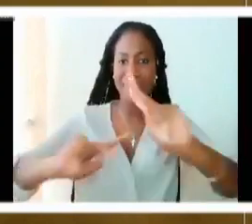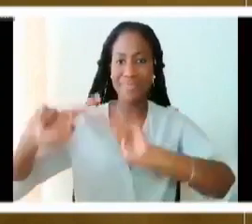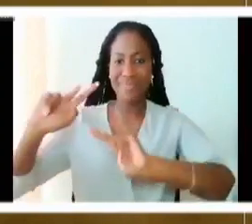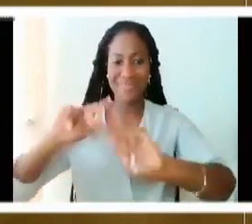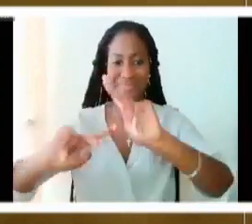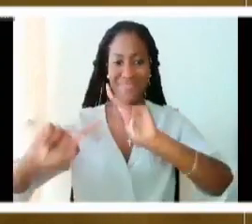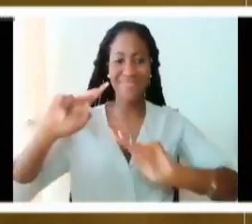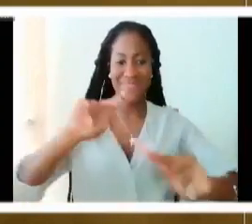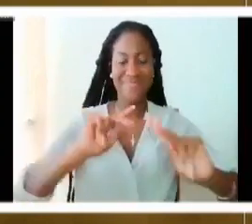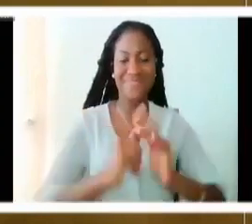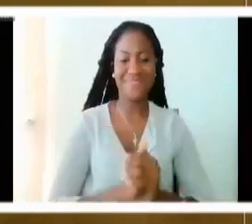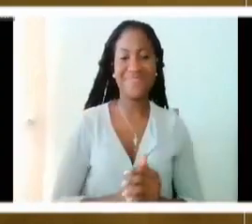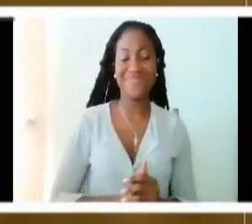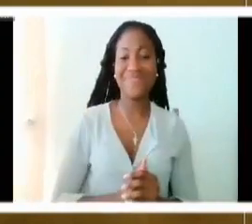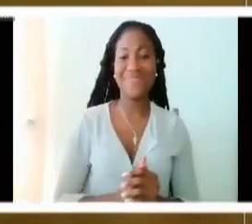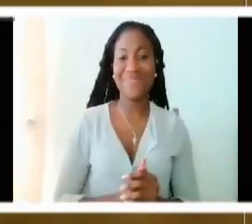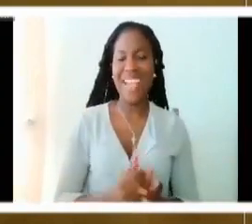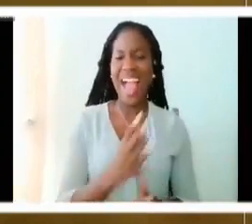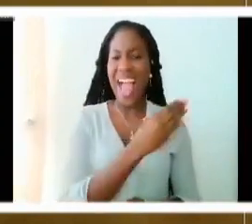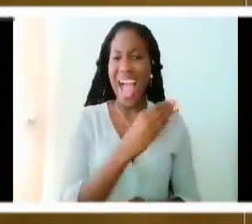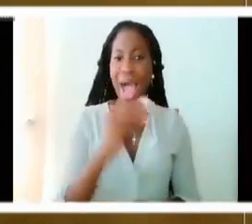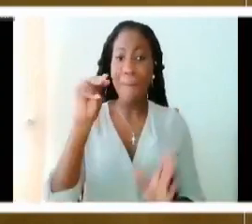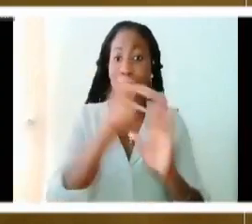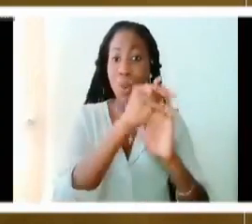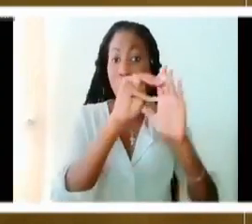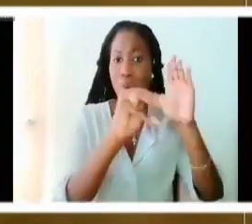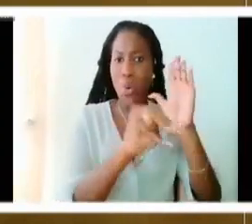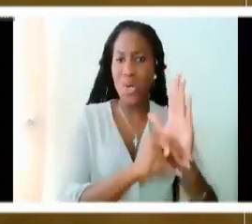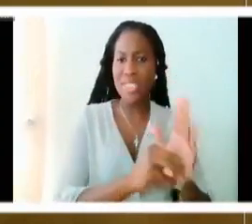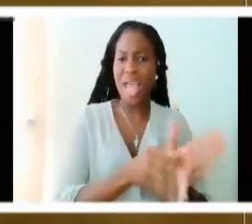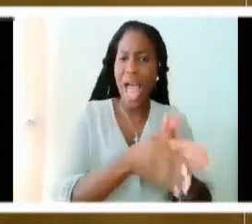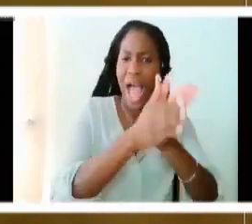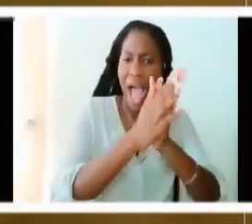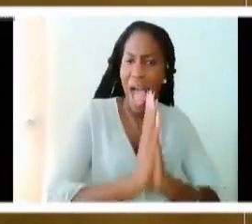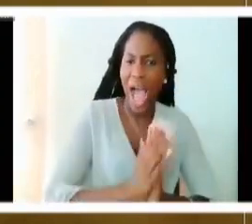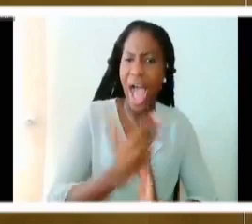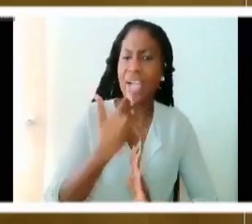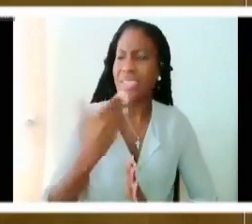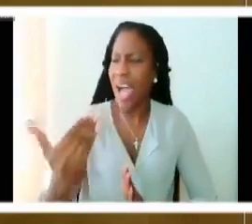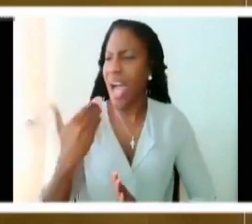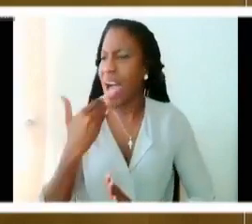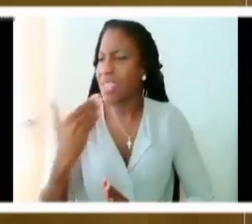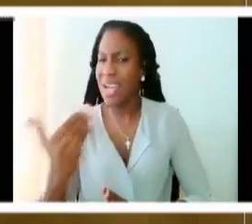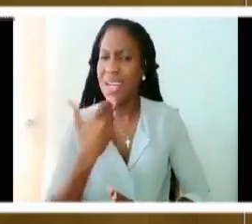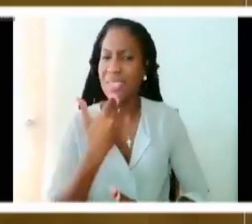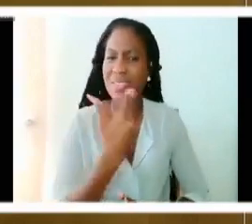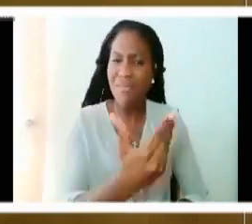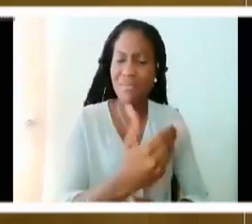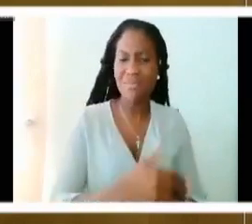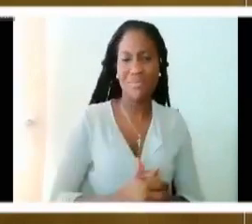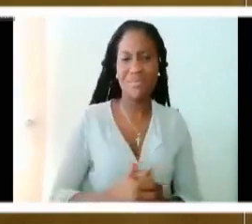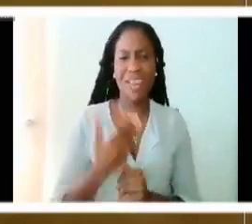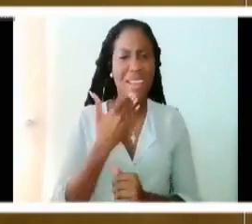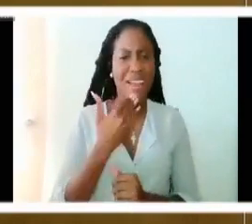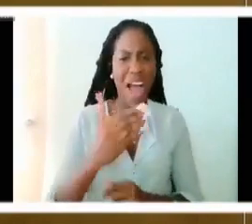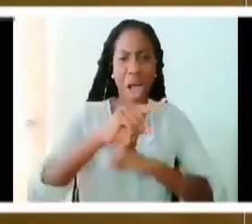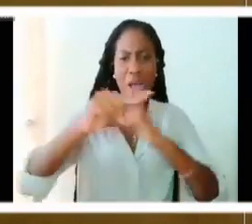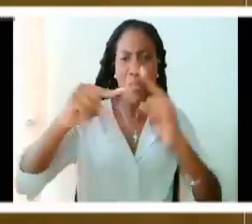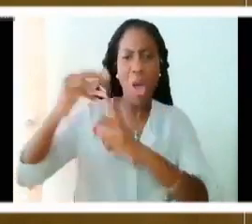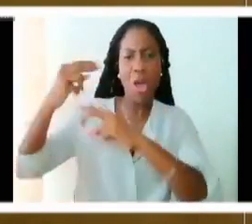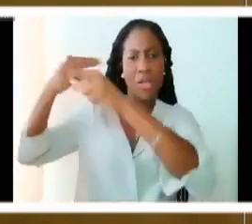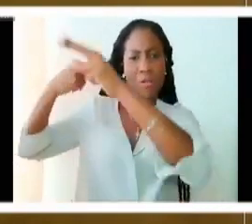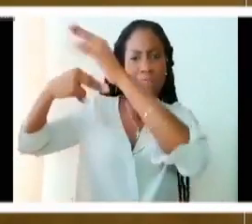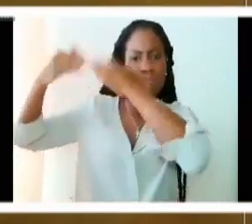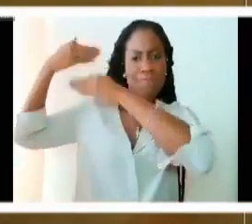putting this question to them. And putting the question to the ages that are past. The ages that went